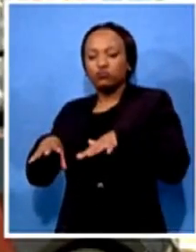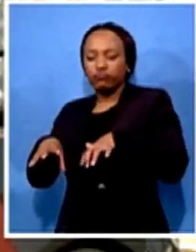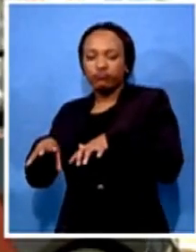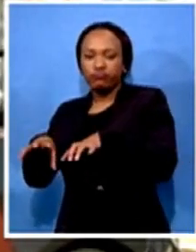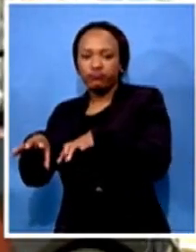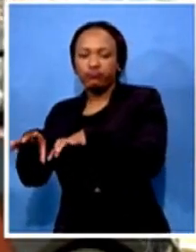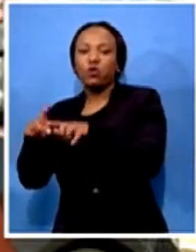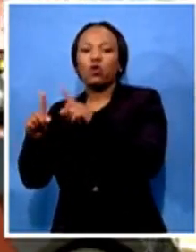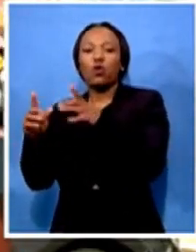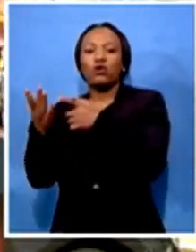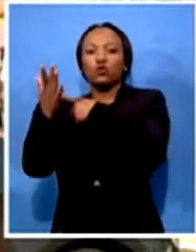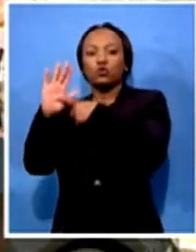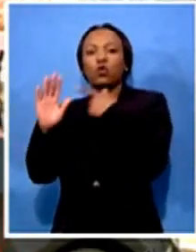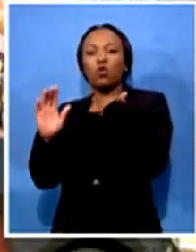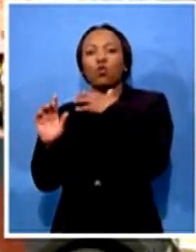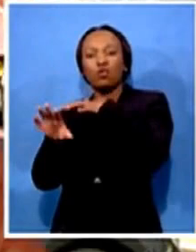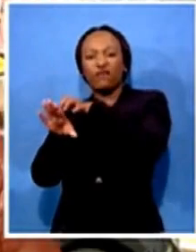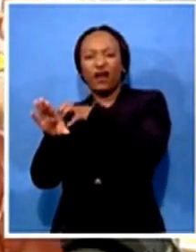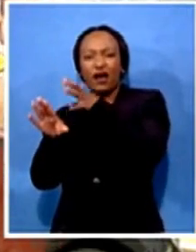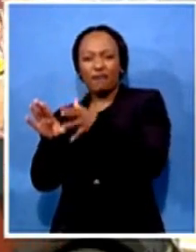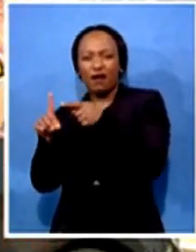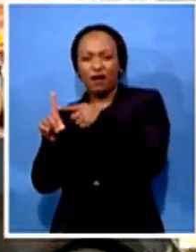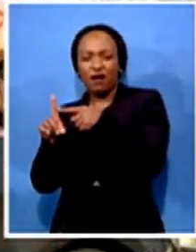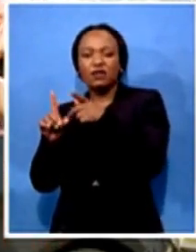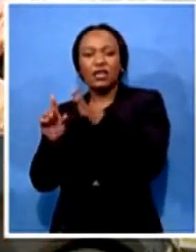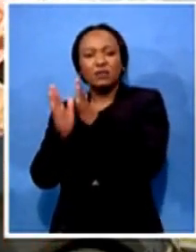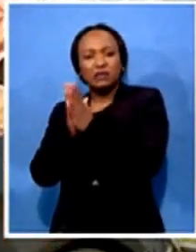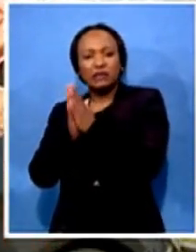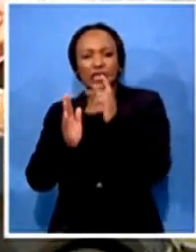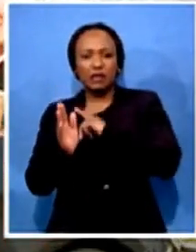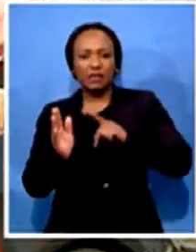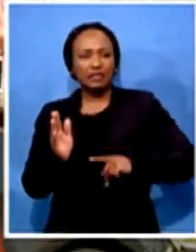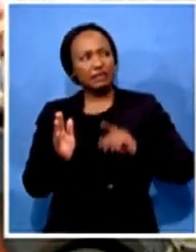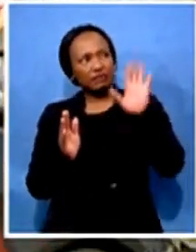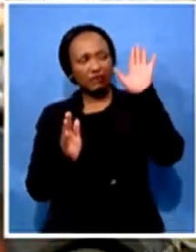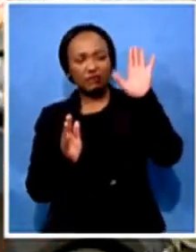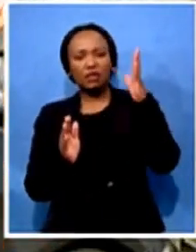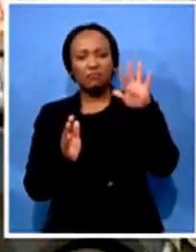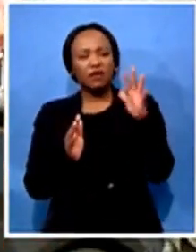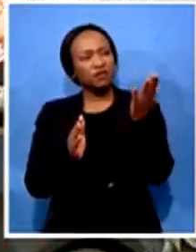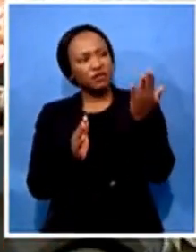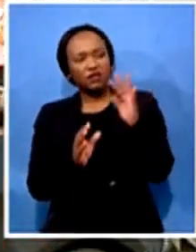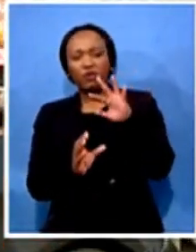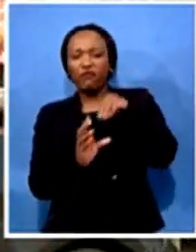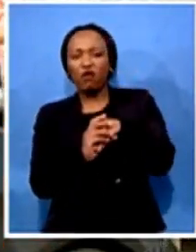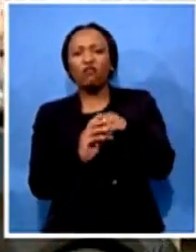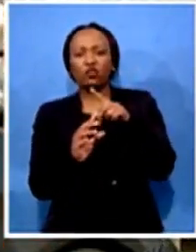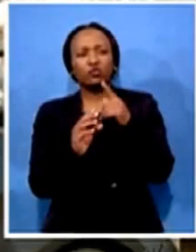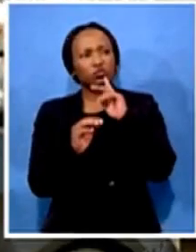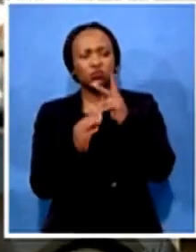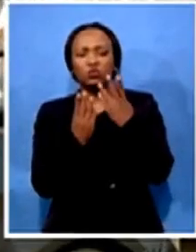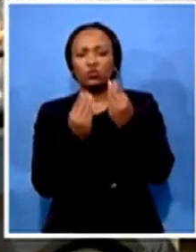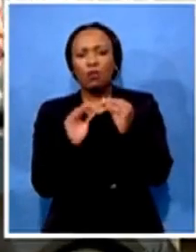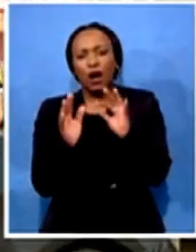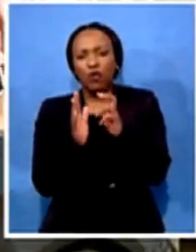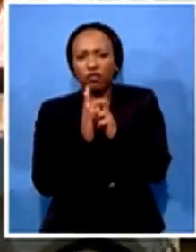as well as calling for President Cyril Ramaphosa to take all possible measures to protect farmers. And as the